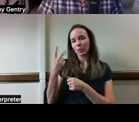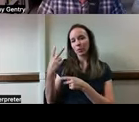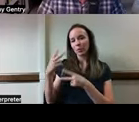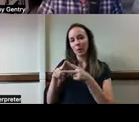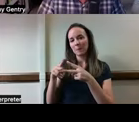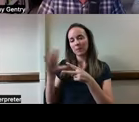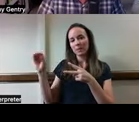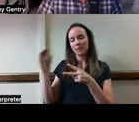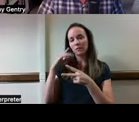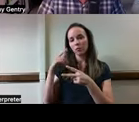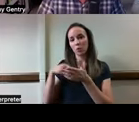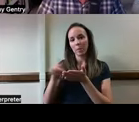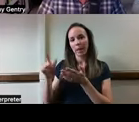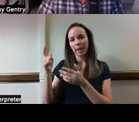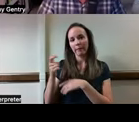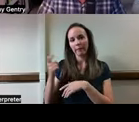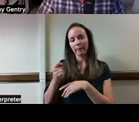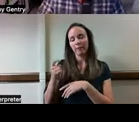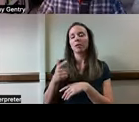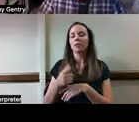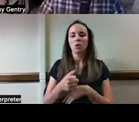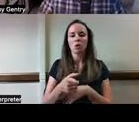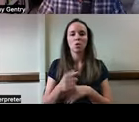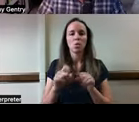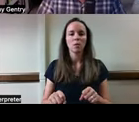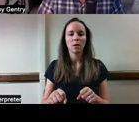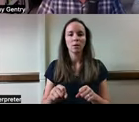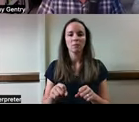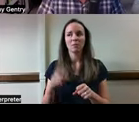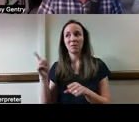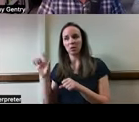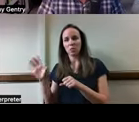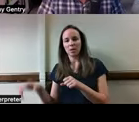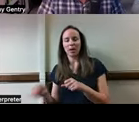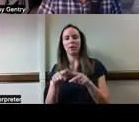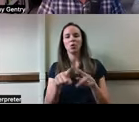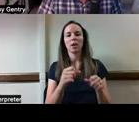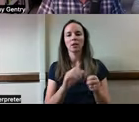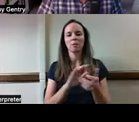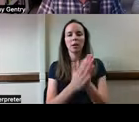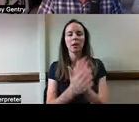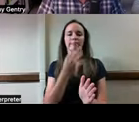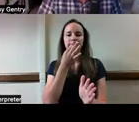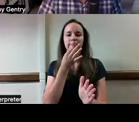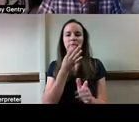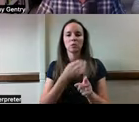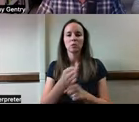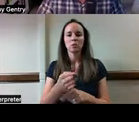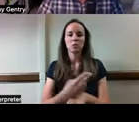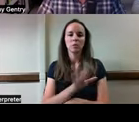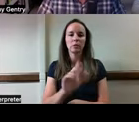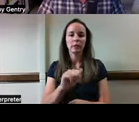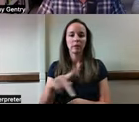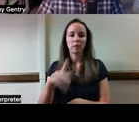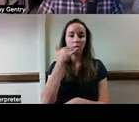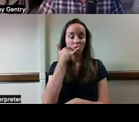control of all that much less expensively. And it's all being driven through an app on your